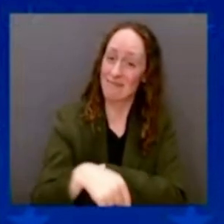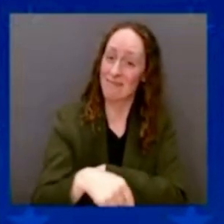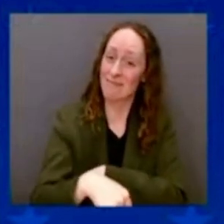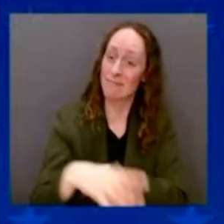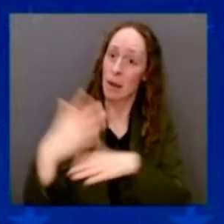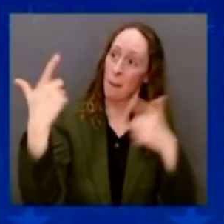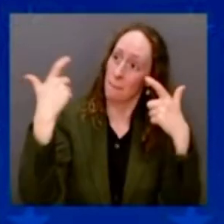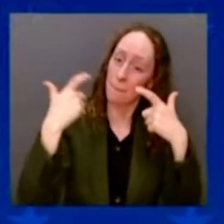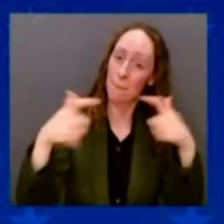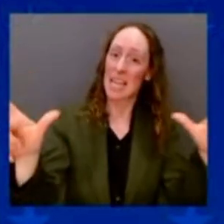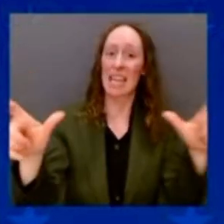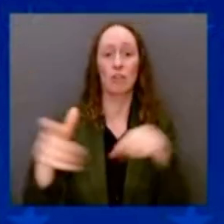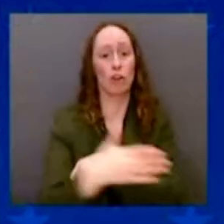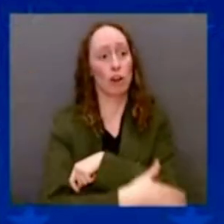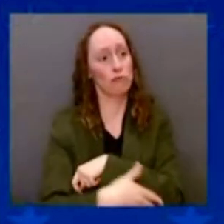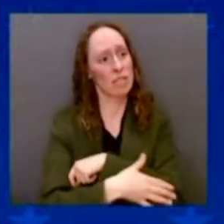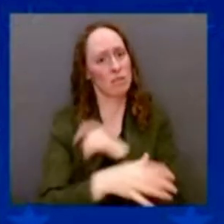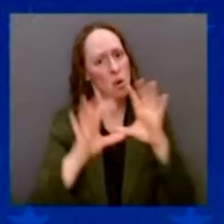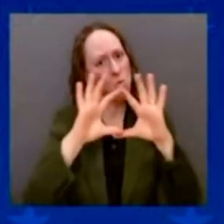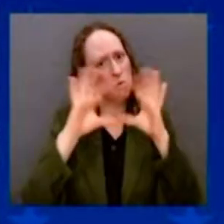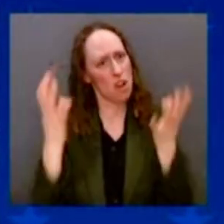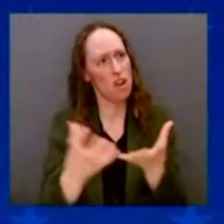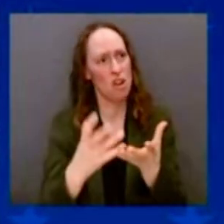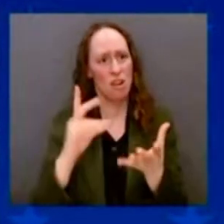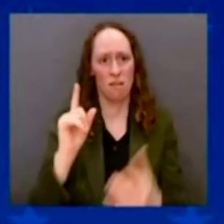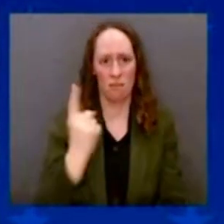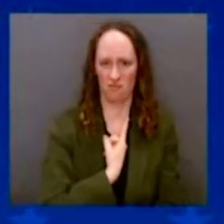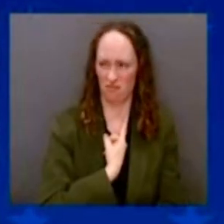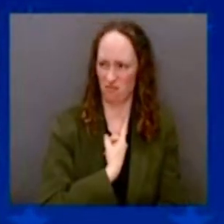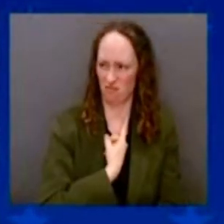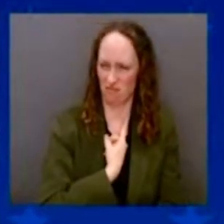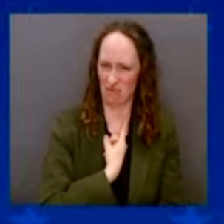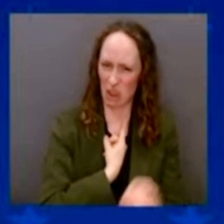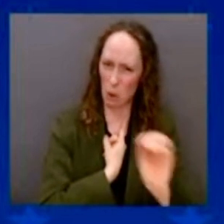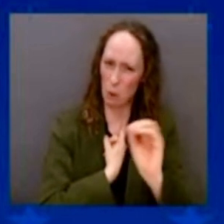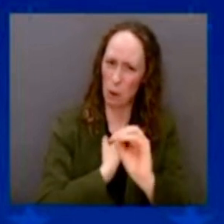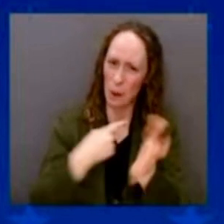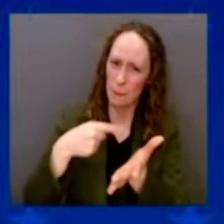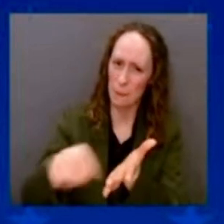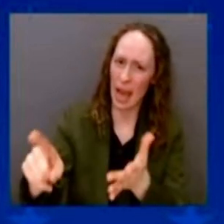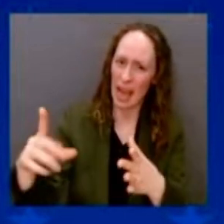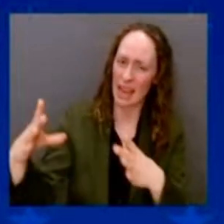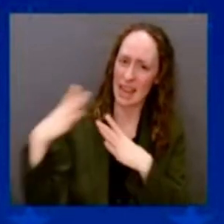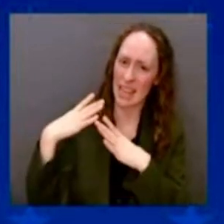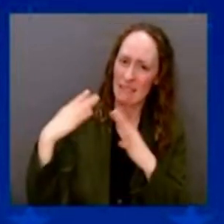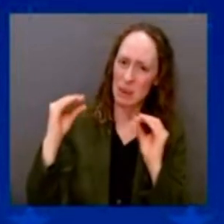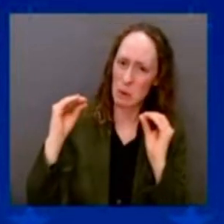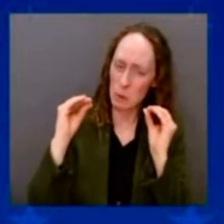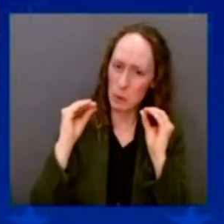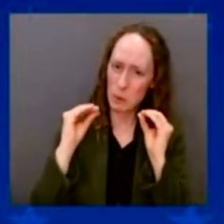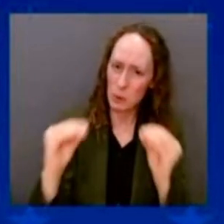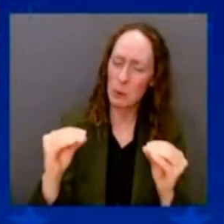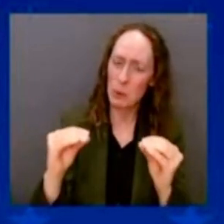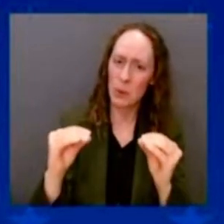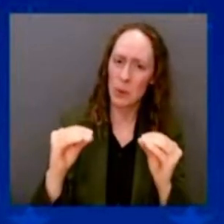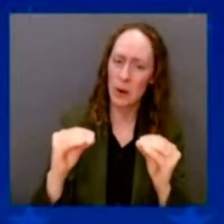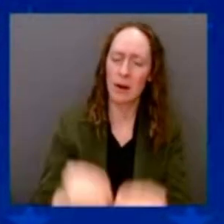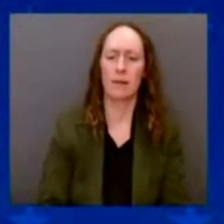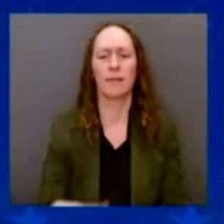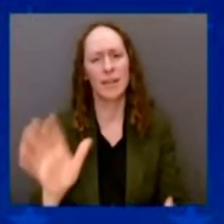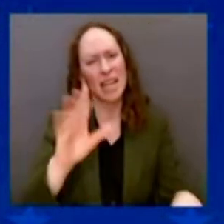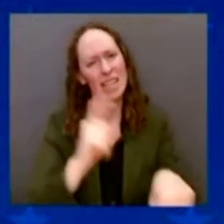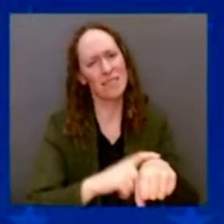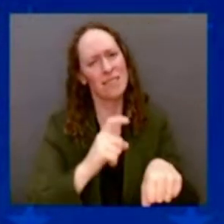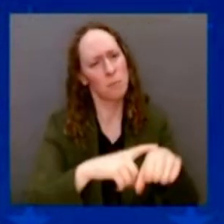my budget also invests in elder care and home care. How many of you are like — like I went through with my mom and my